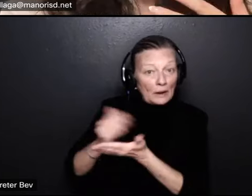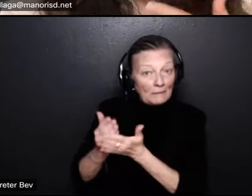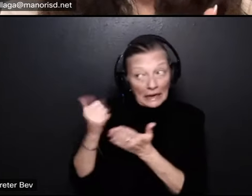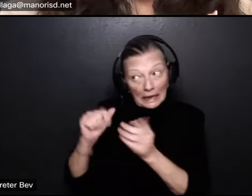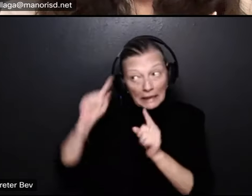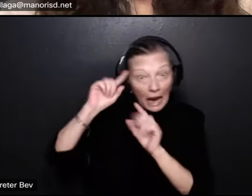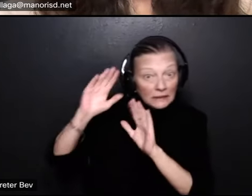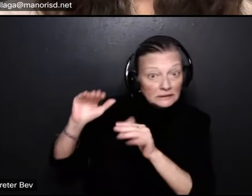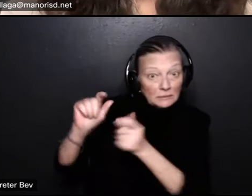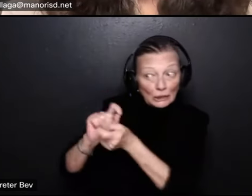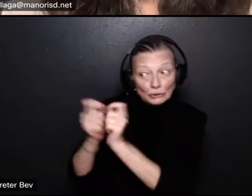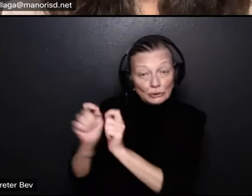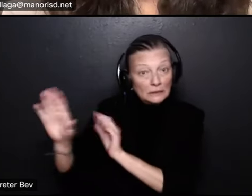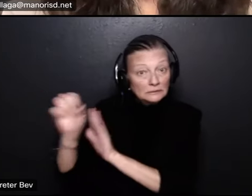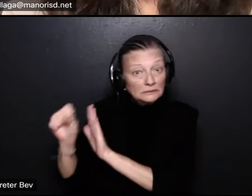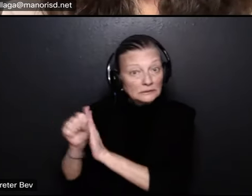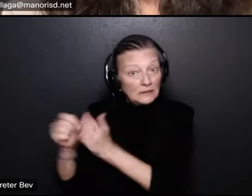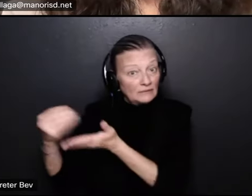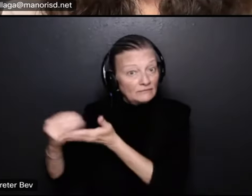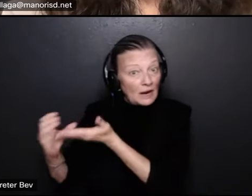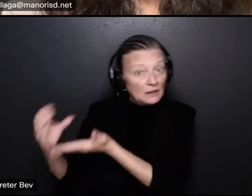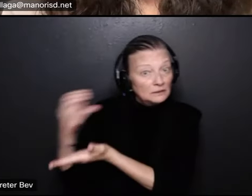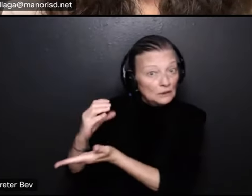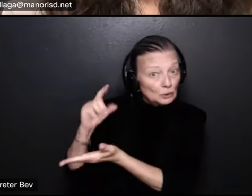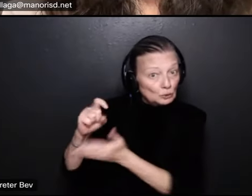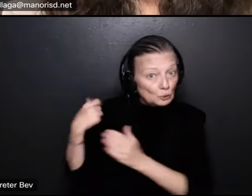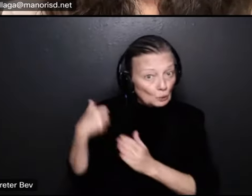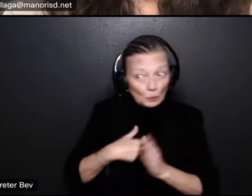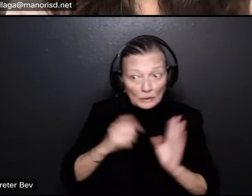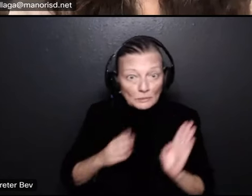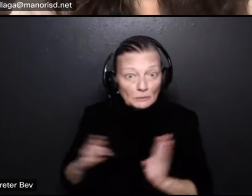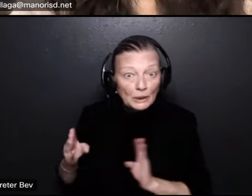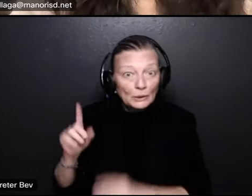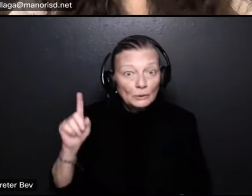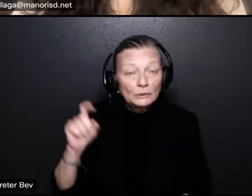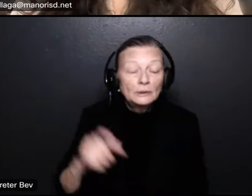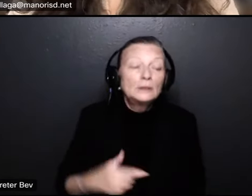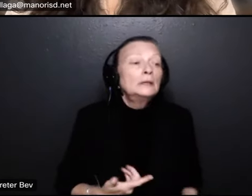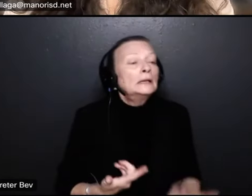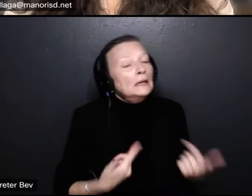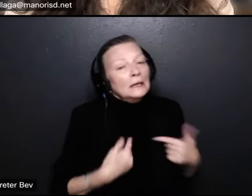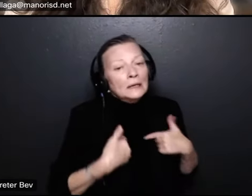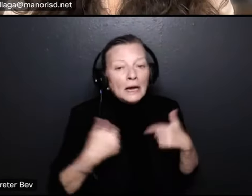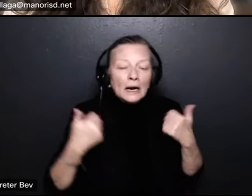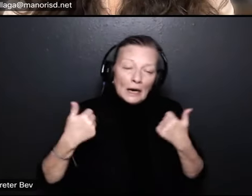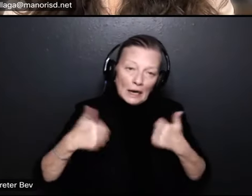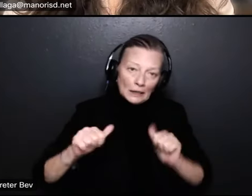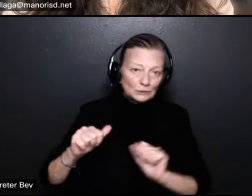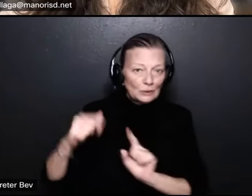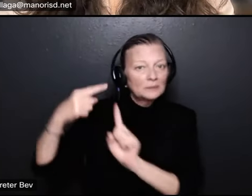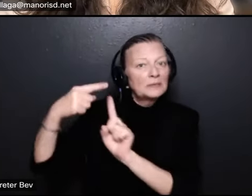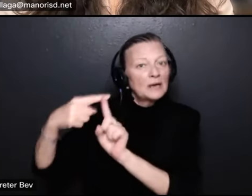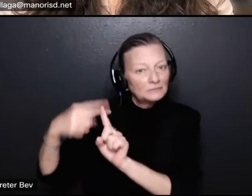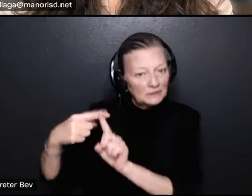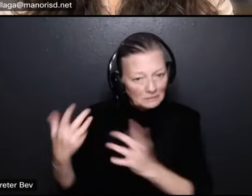that we should be prepared for i i'm i try to be optimistic um i i believe that all